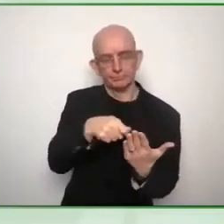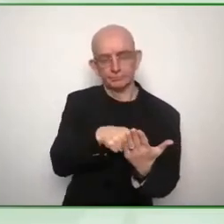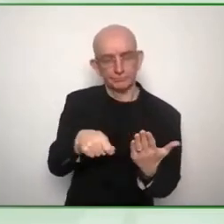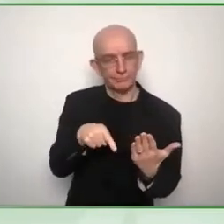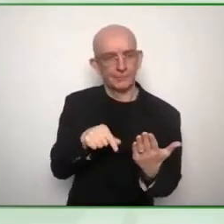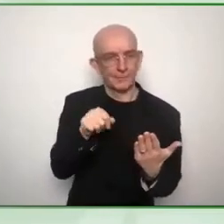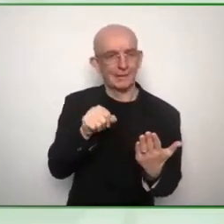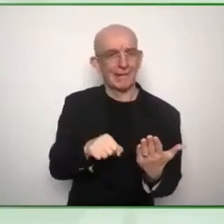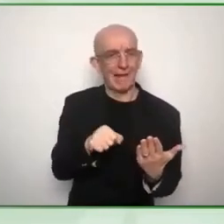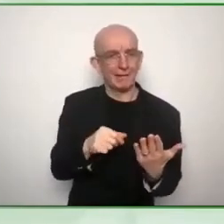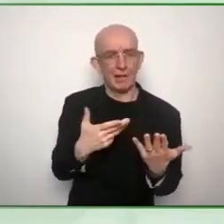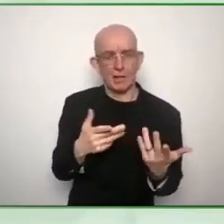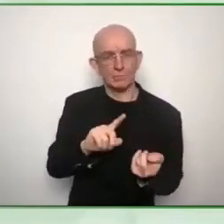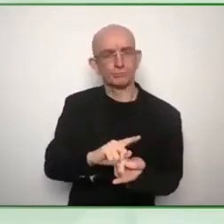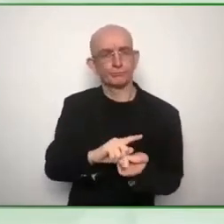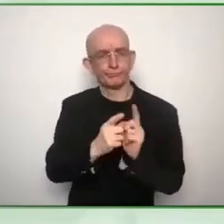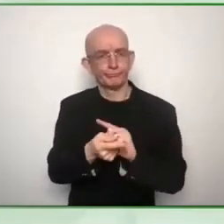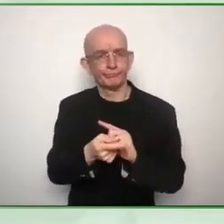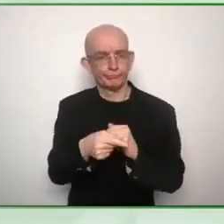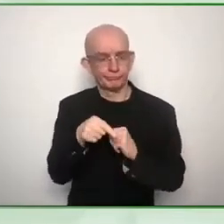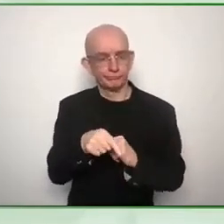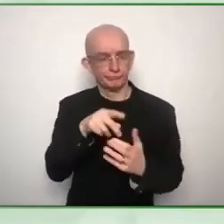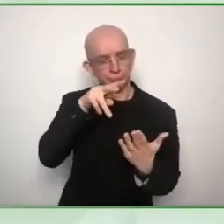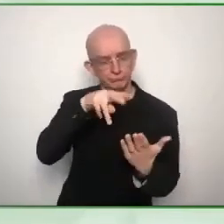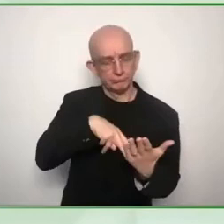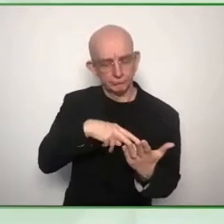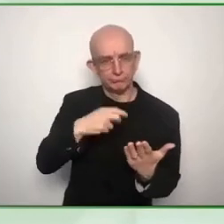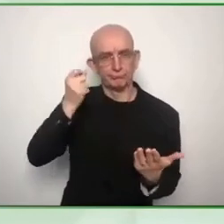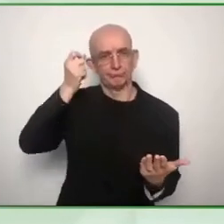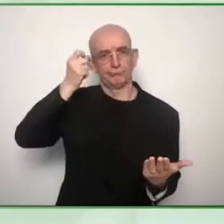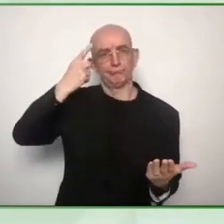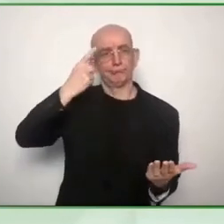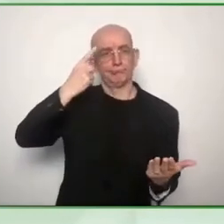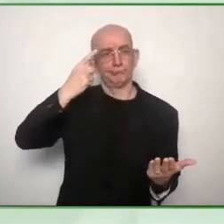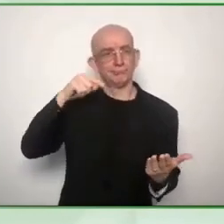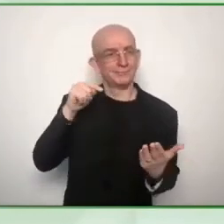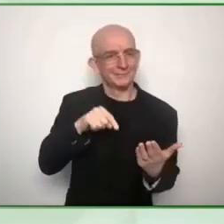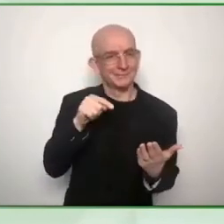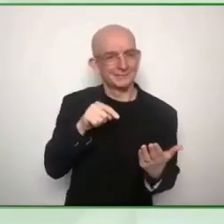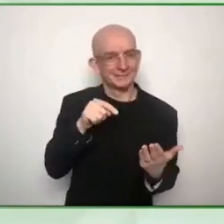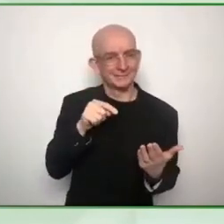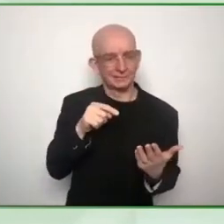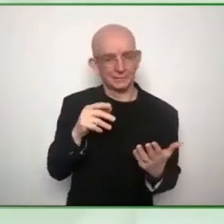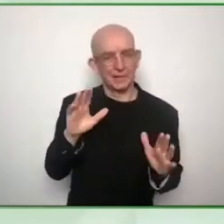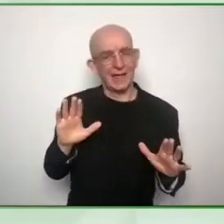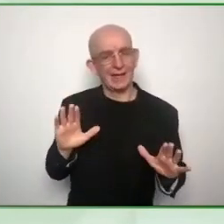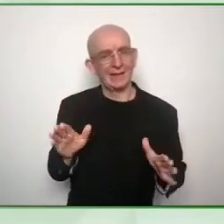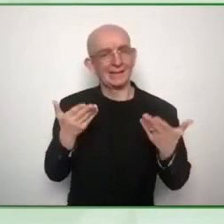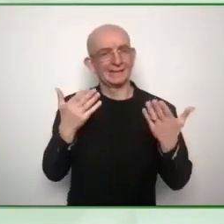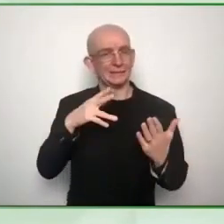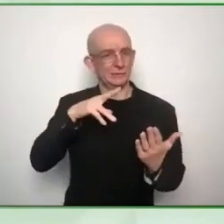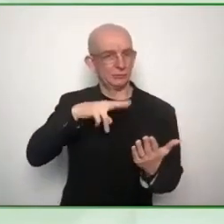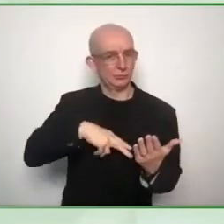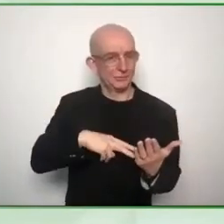the feedback feedback is and the usage has been a really pleasing um aspect of the project